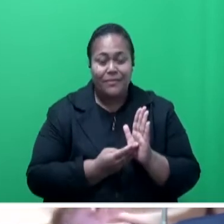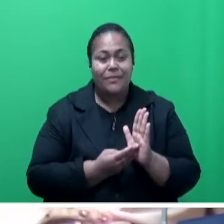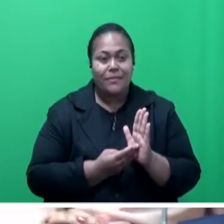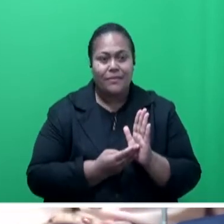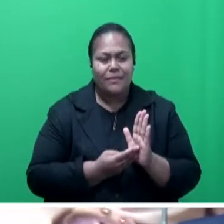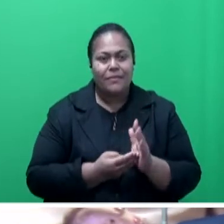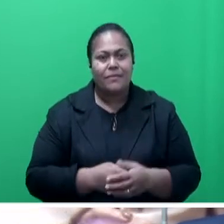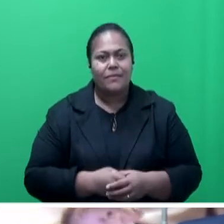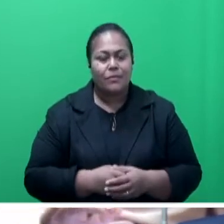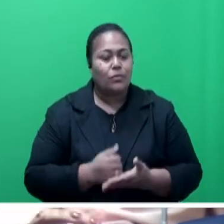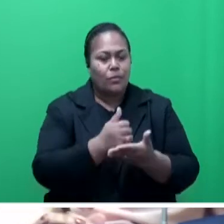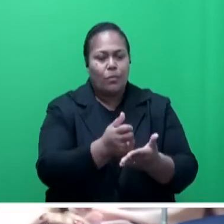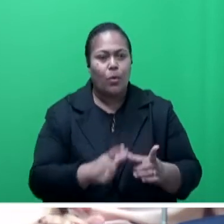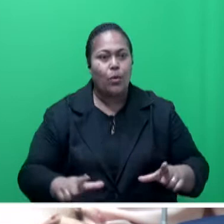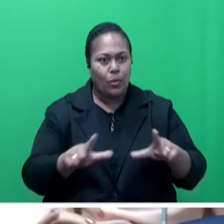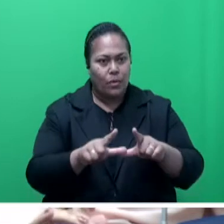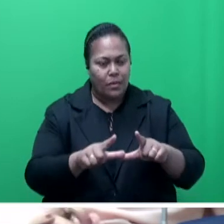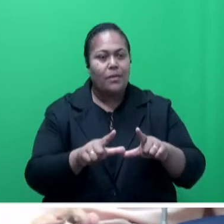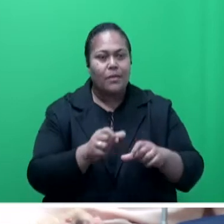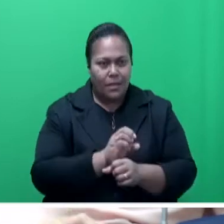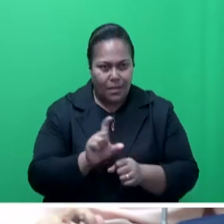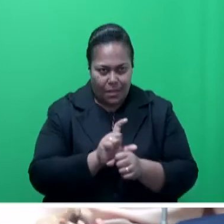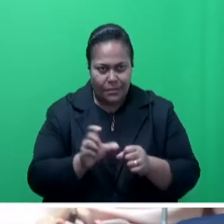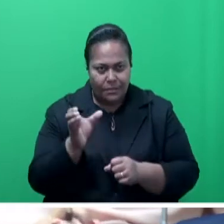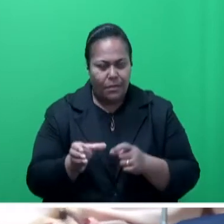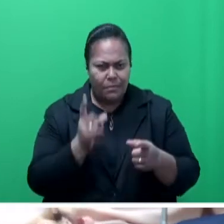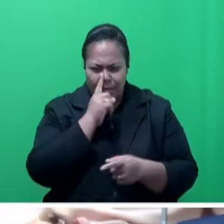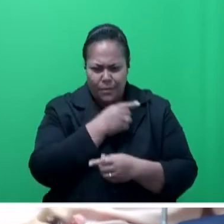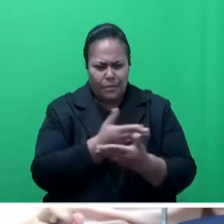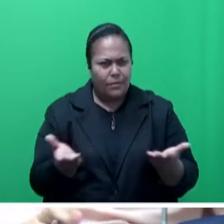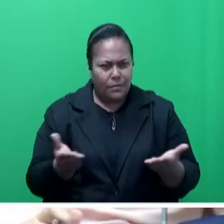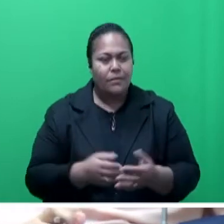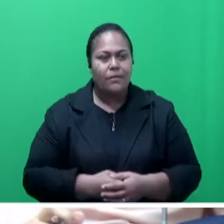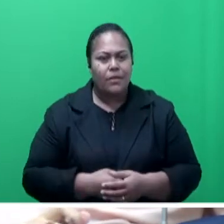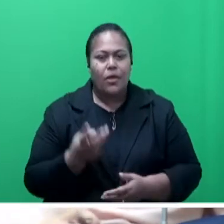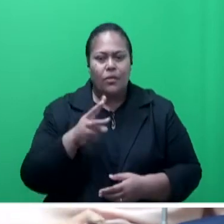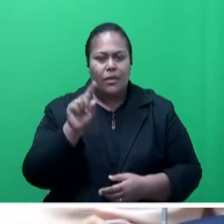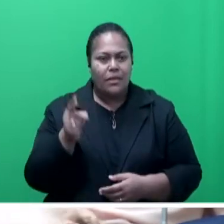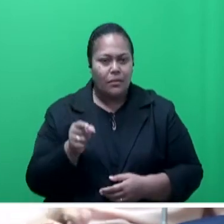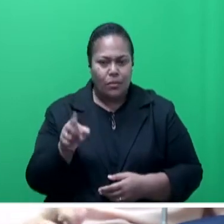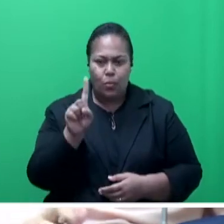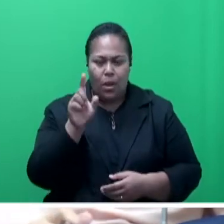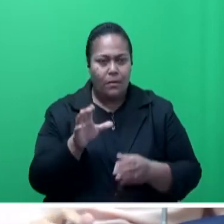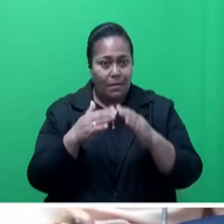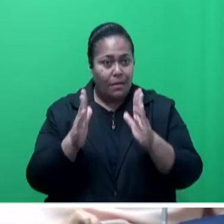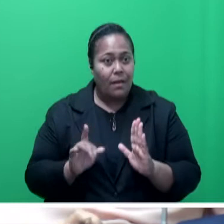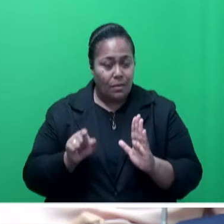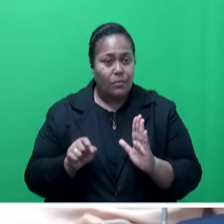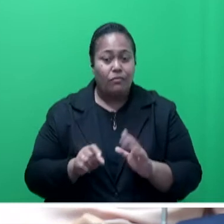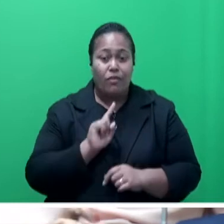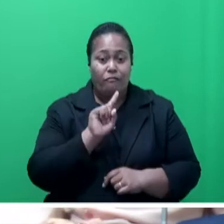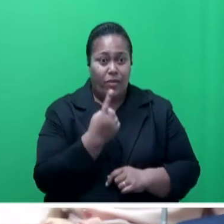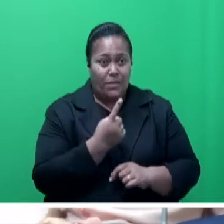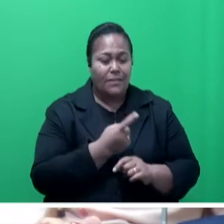It will assist domestic customers. It will combine annual income of less than $30,000 per household for the first 100 kilowatt